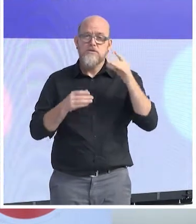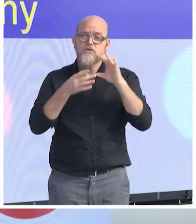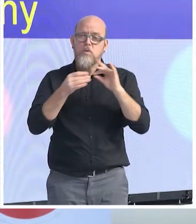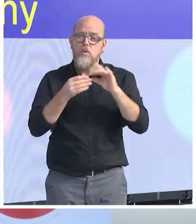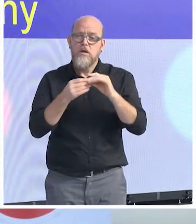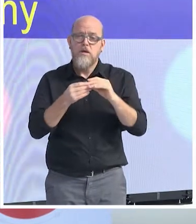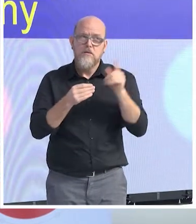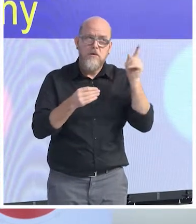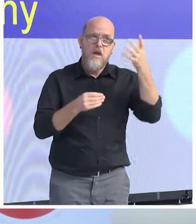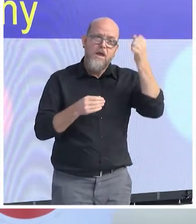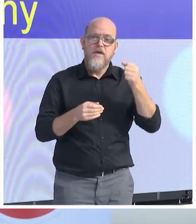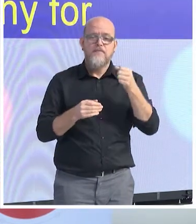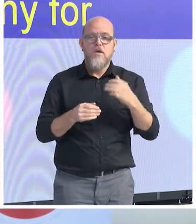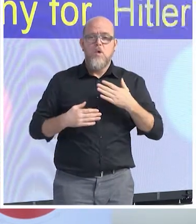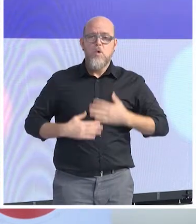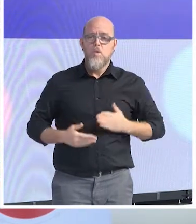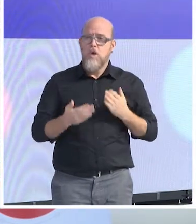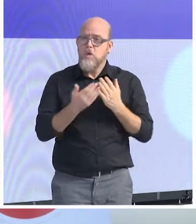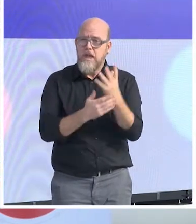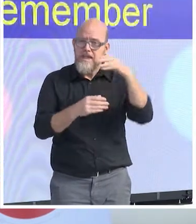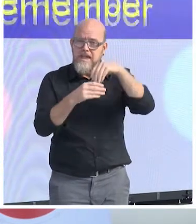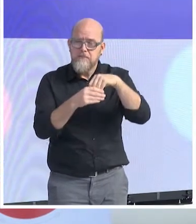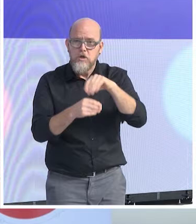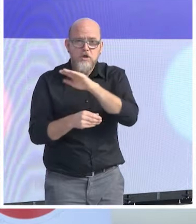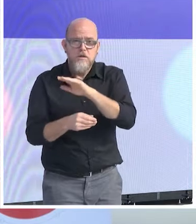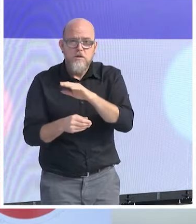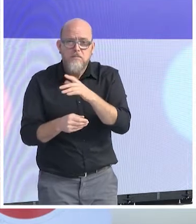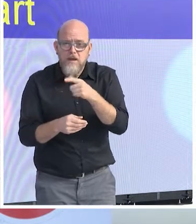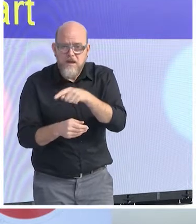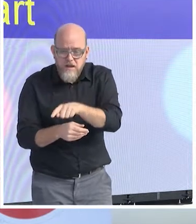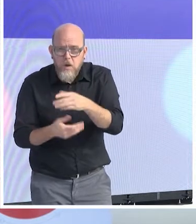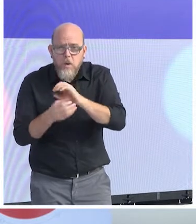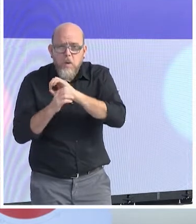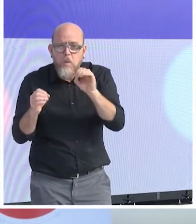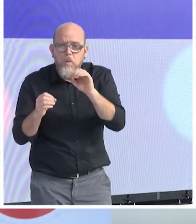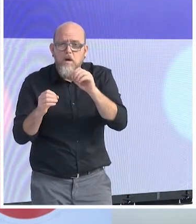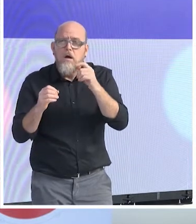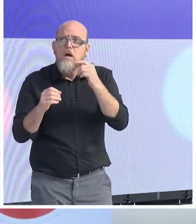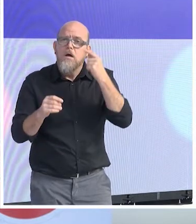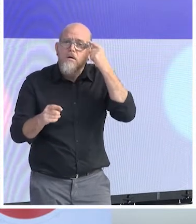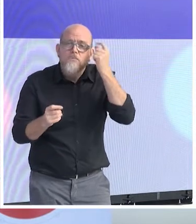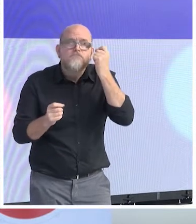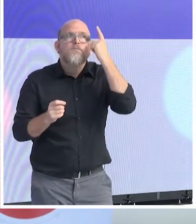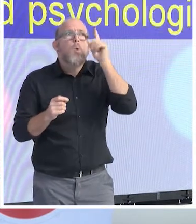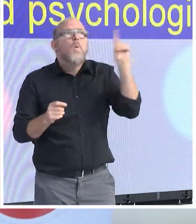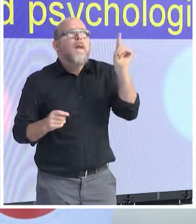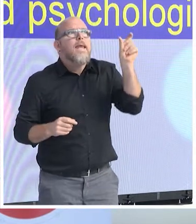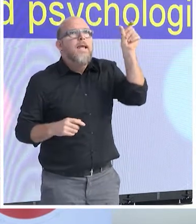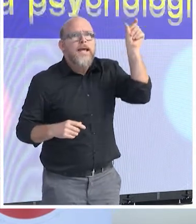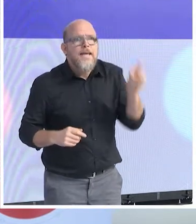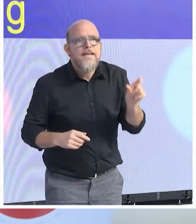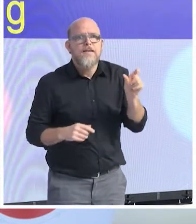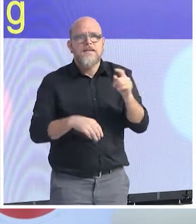simply they don't remember how it was. It's not part of it. And historians and psychologists were very well showing that the third